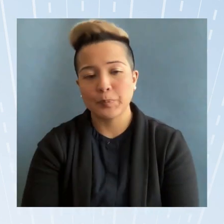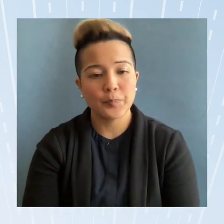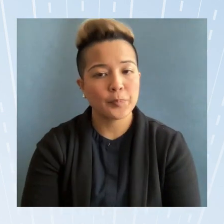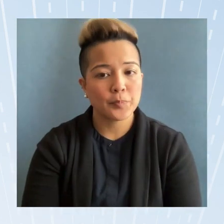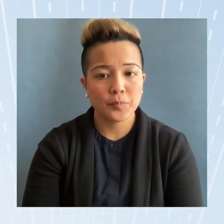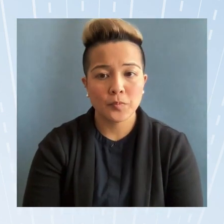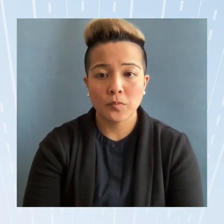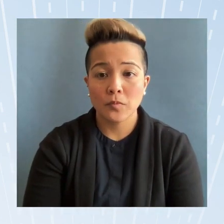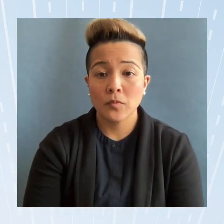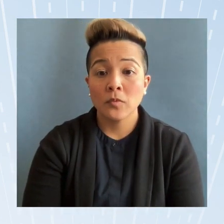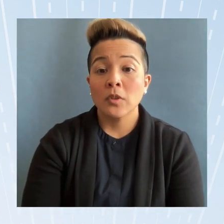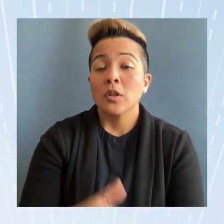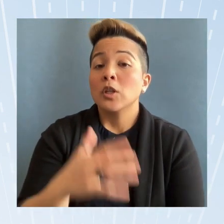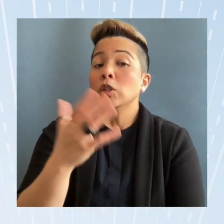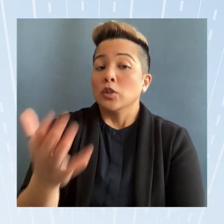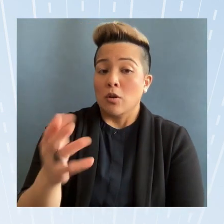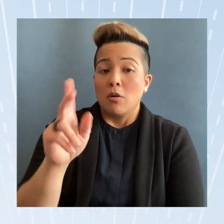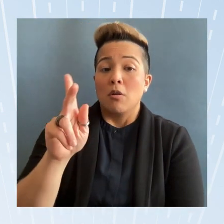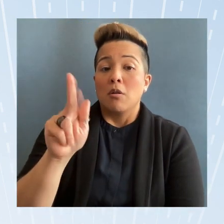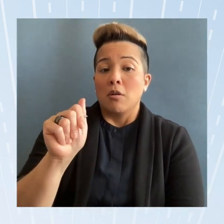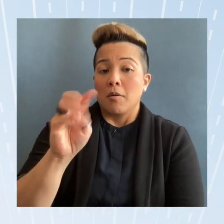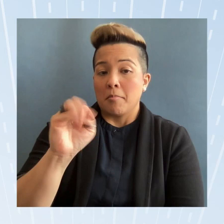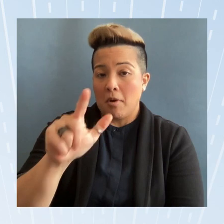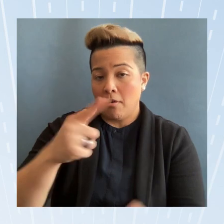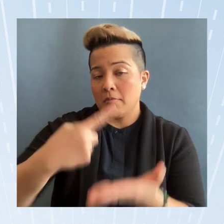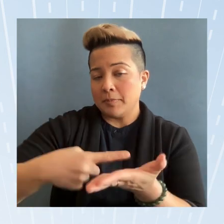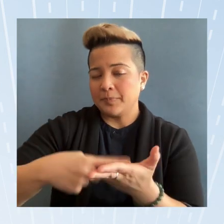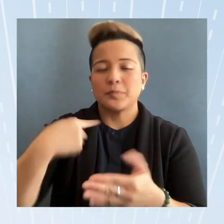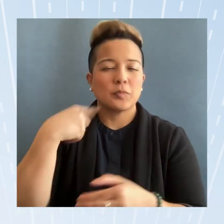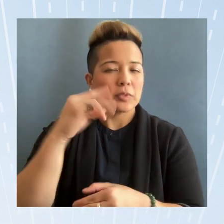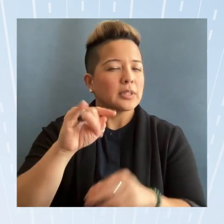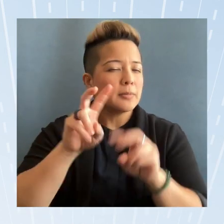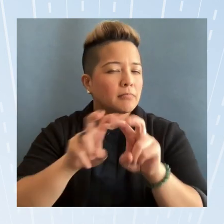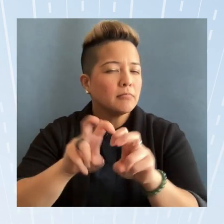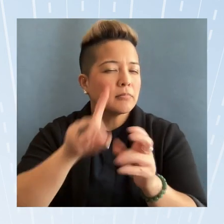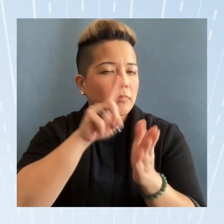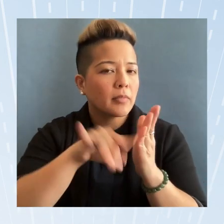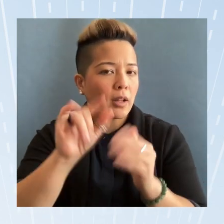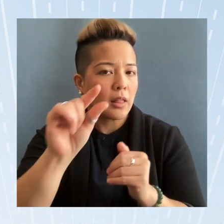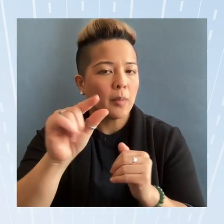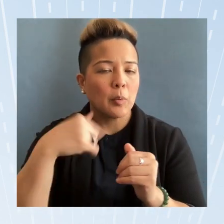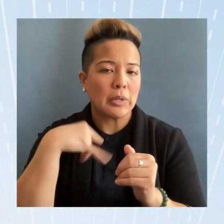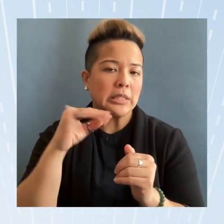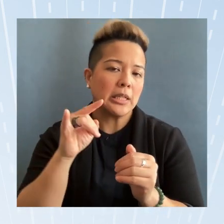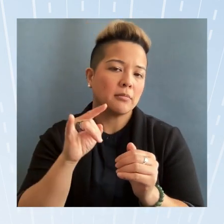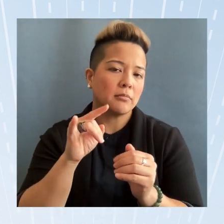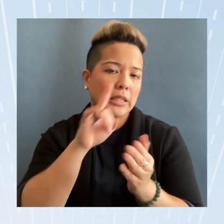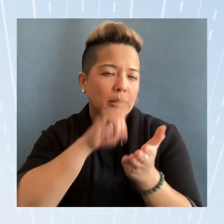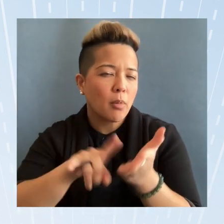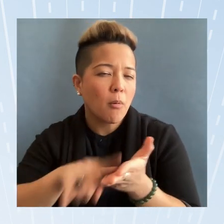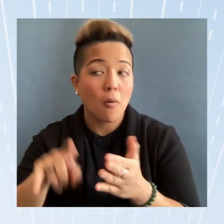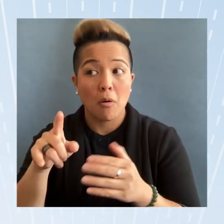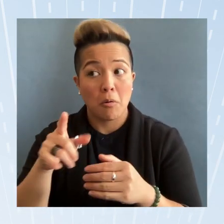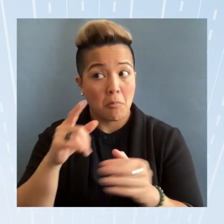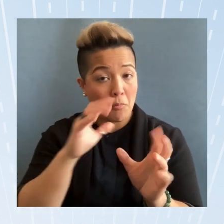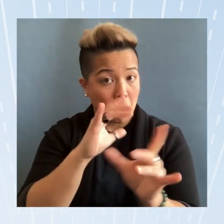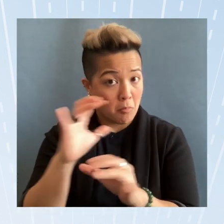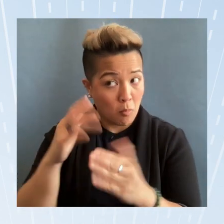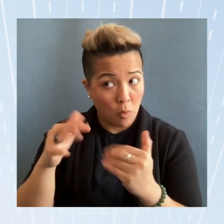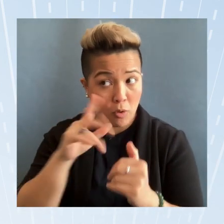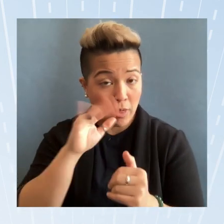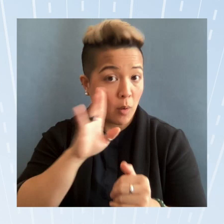so we we did look into that a little bit as well we explored whether it would be